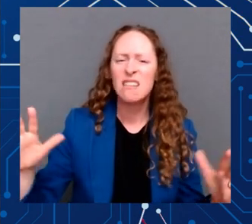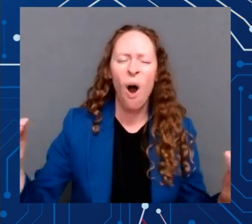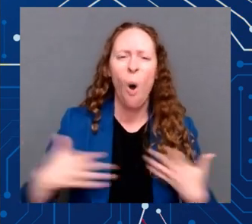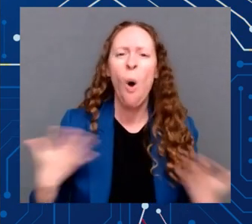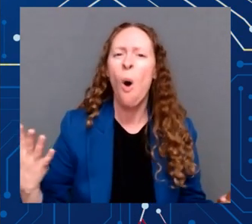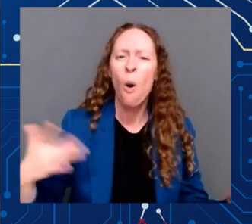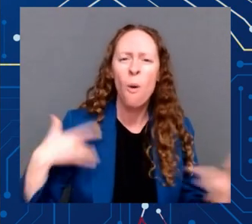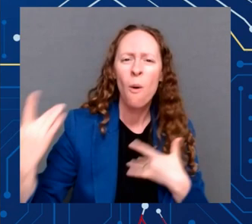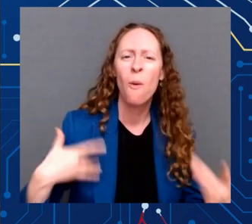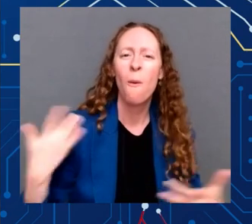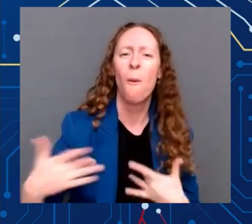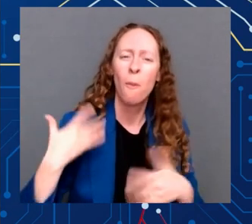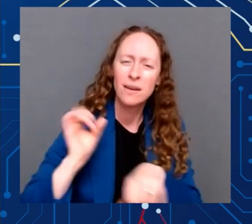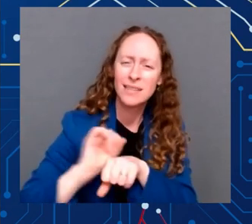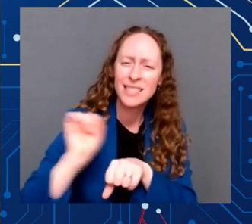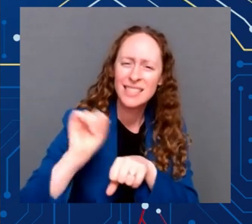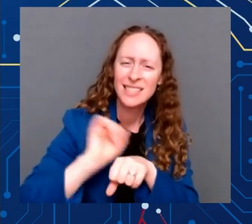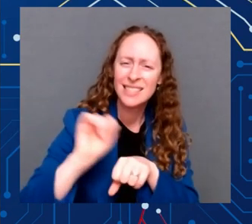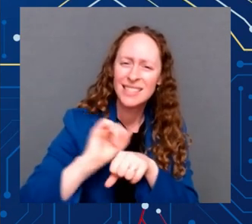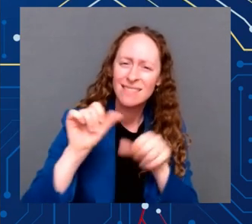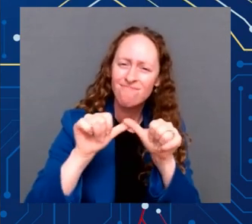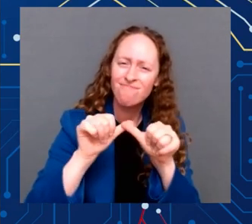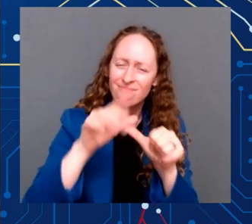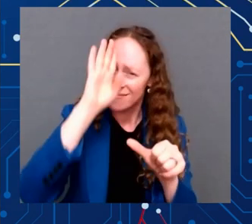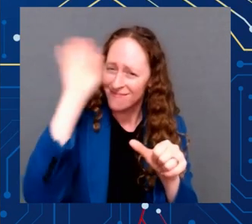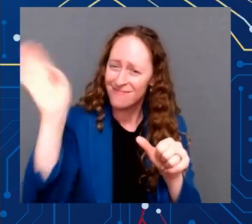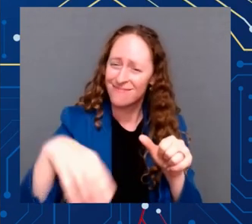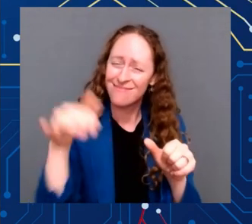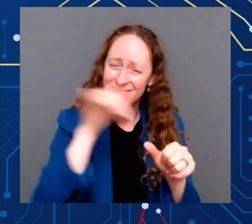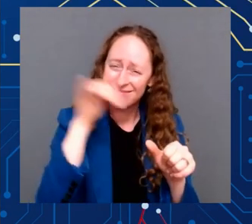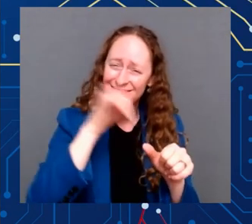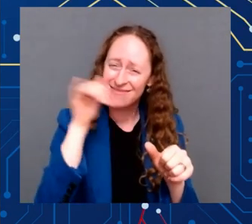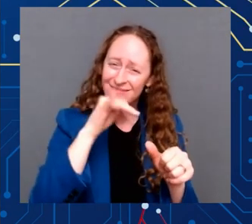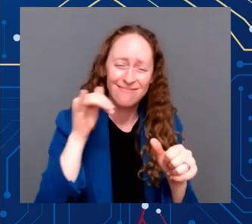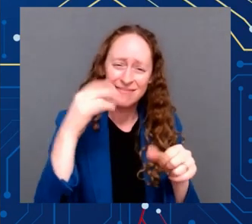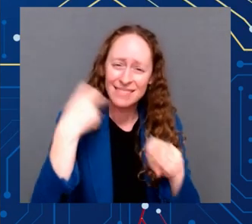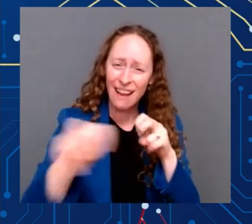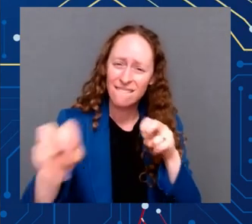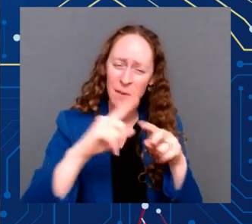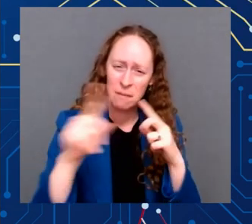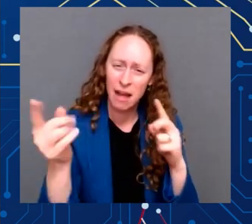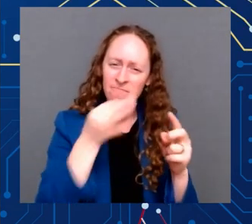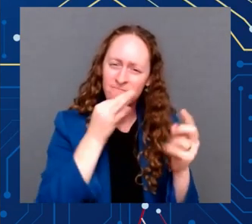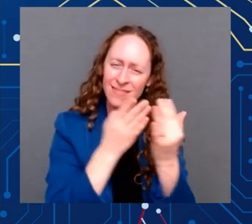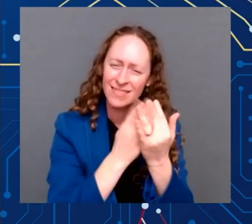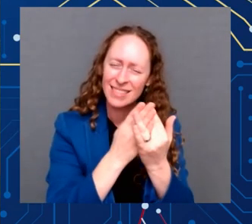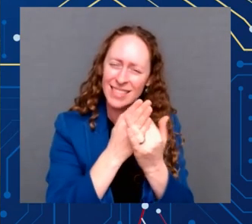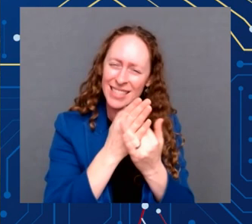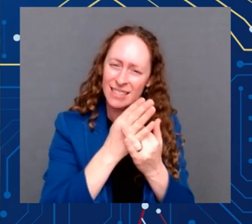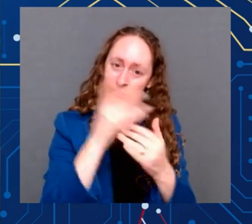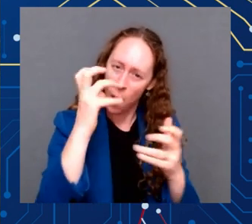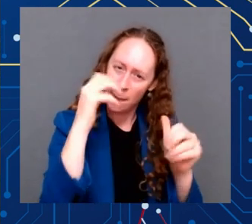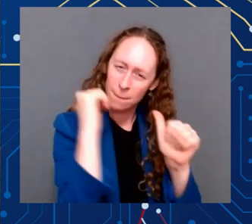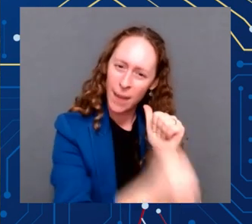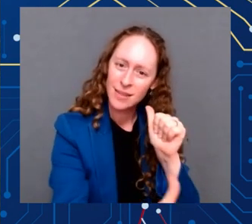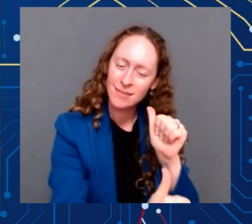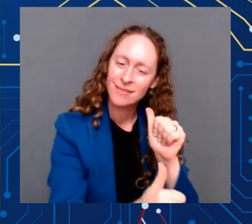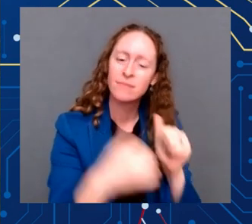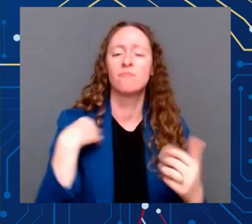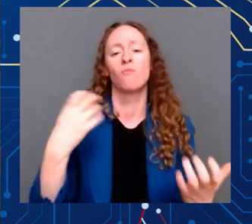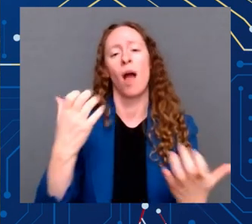in their brilliance. And I wish to join in thanking our staff on the House side as well. Thank you to the staff.